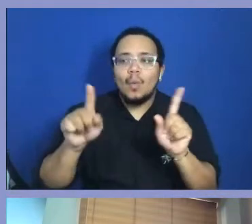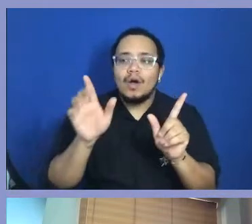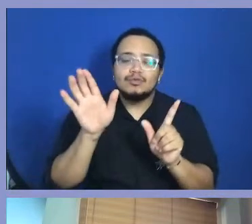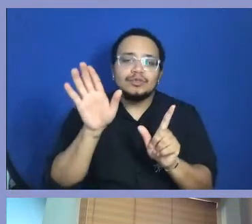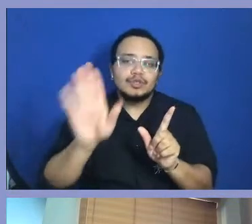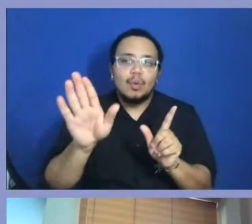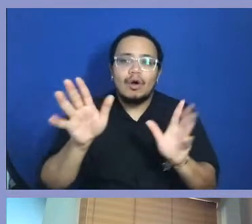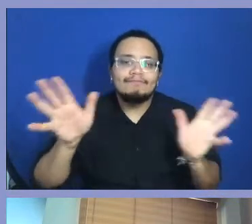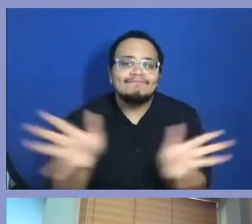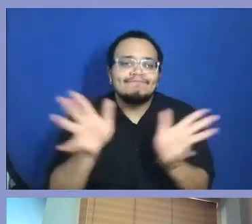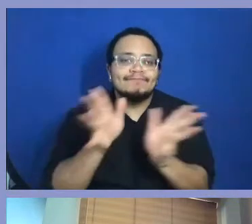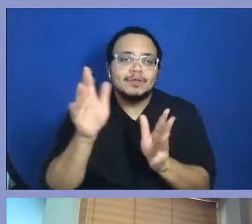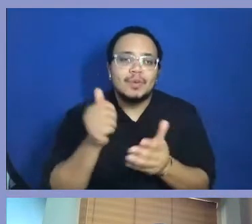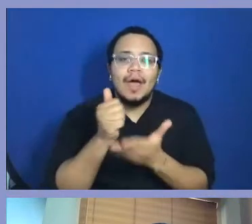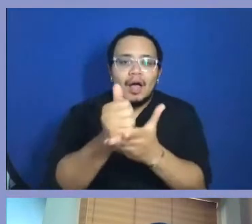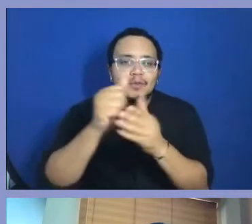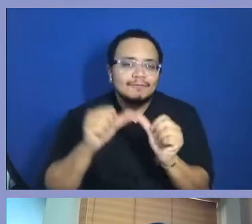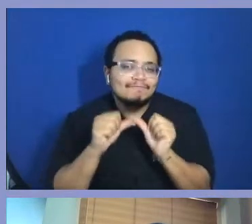starting out?